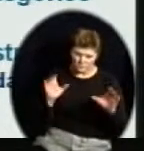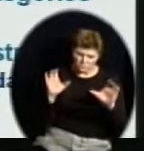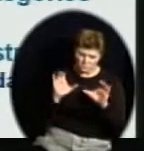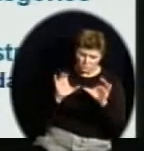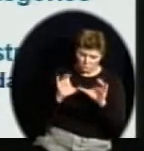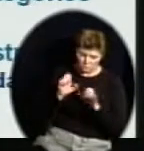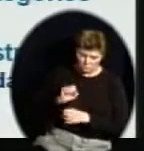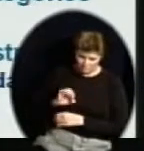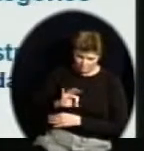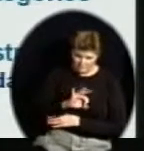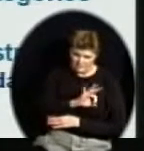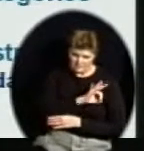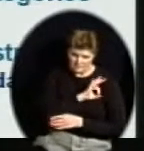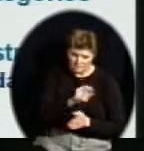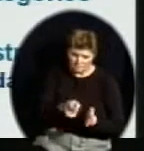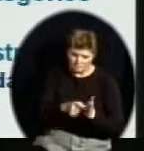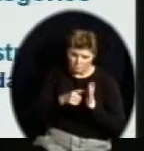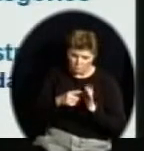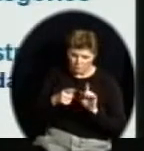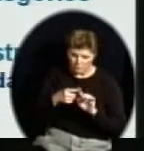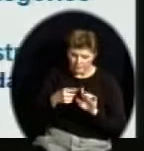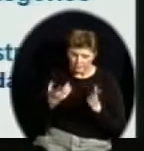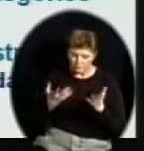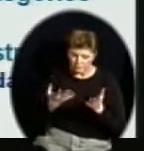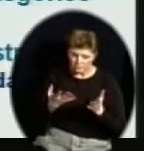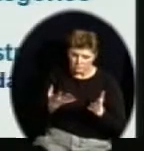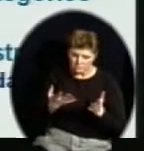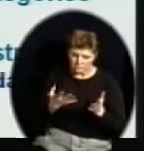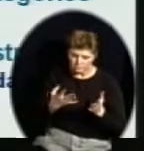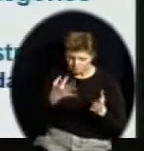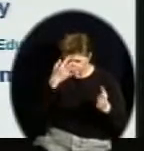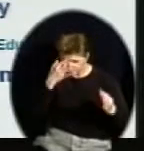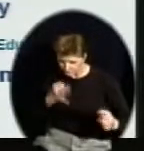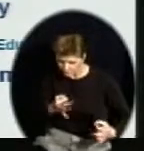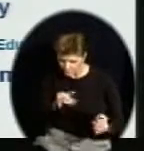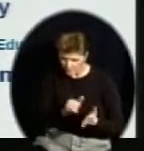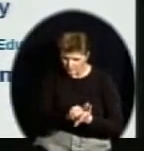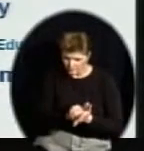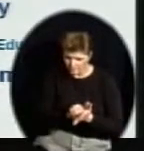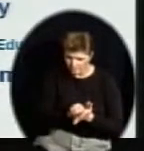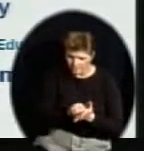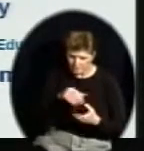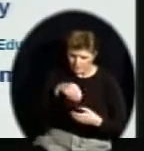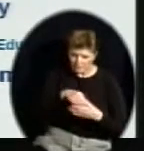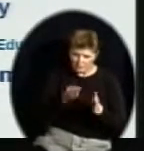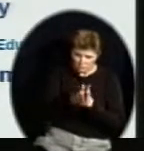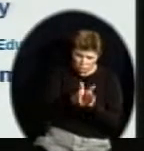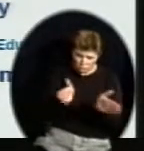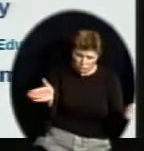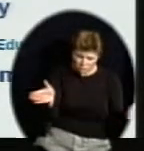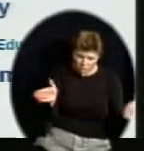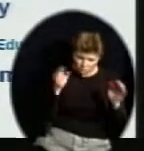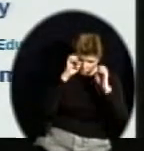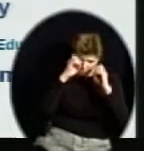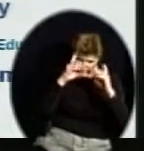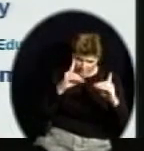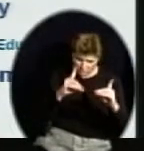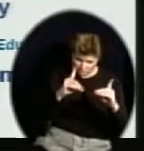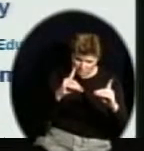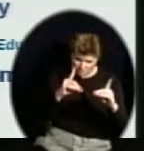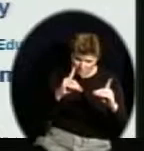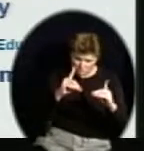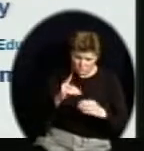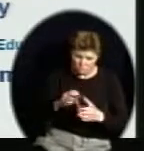Section 504 requires accommodations in general education. Continuing with the relationship